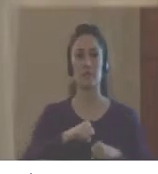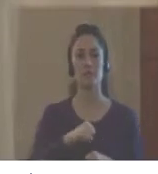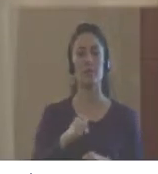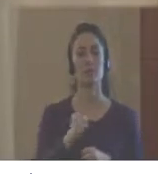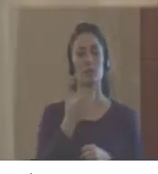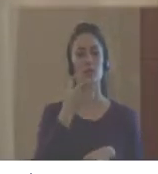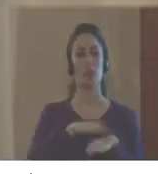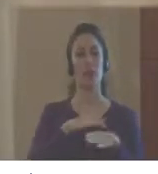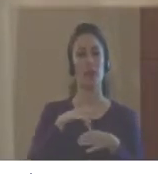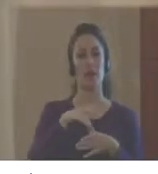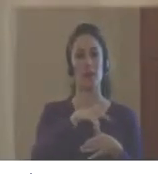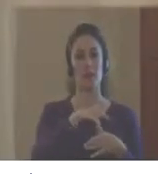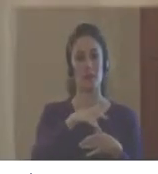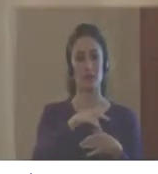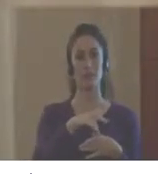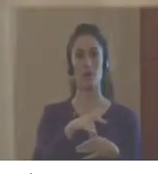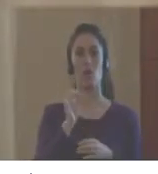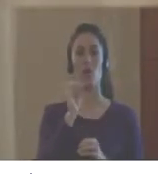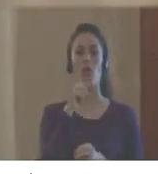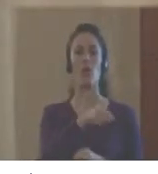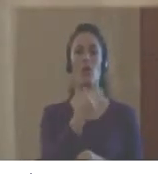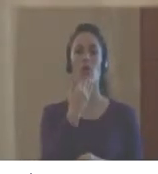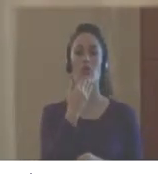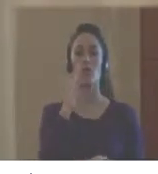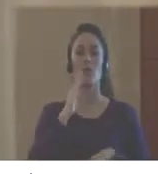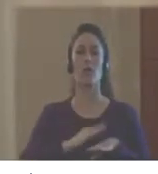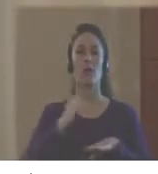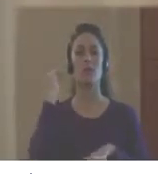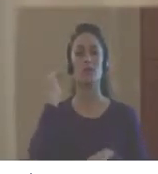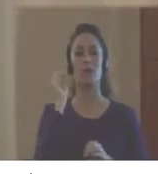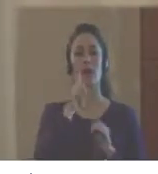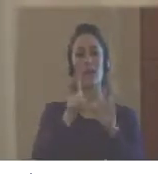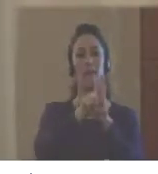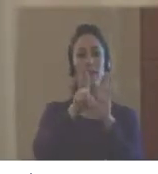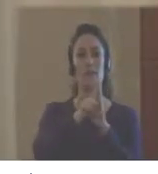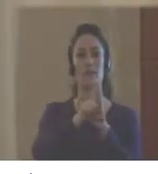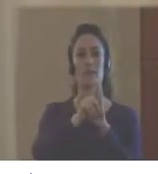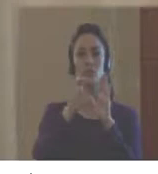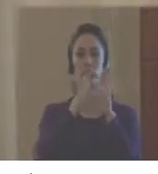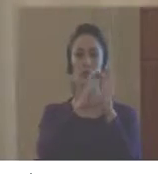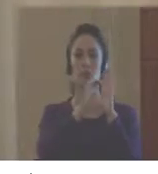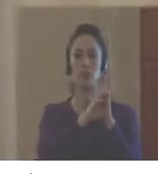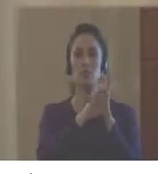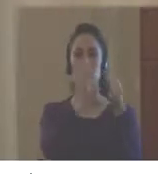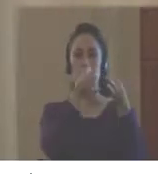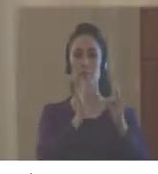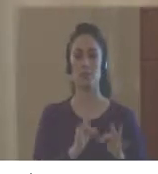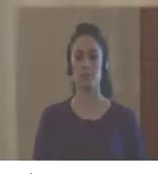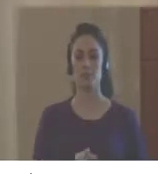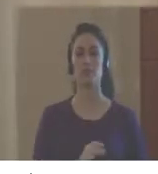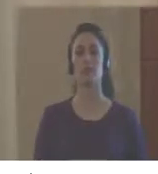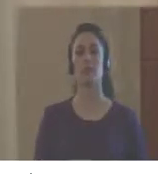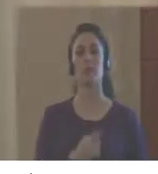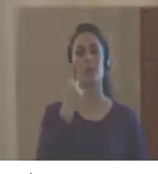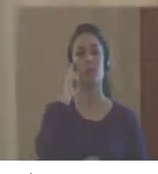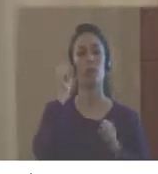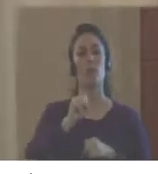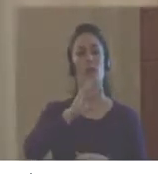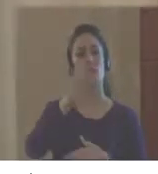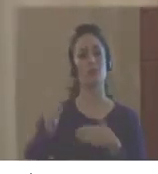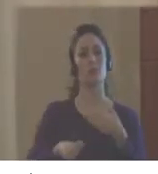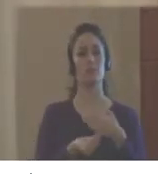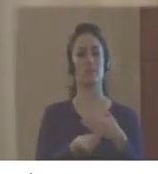would measure the performance of the country in risk management, but in these other areas.